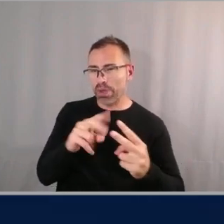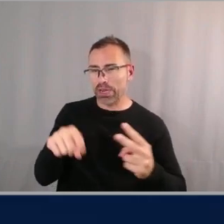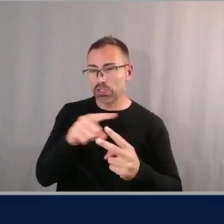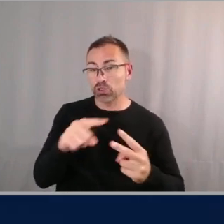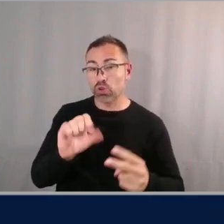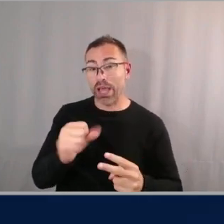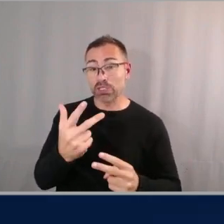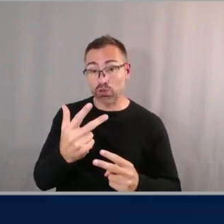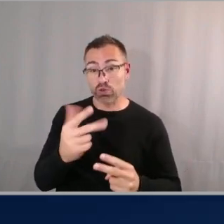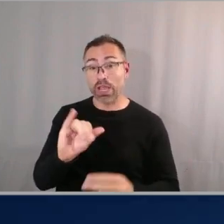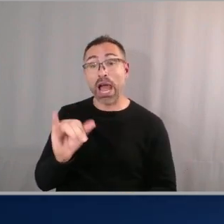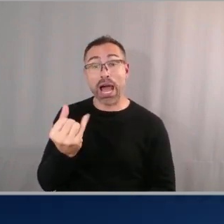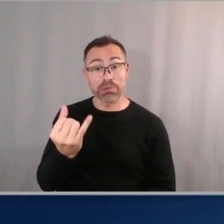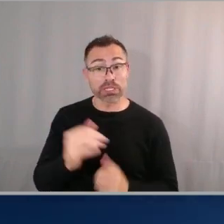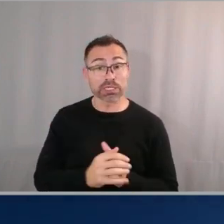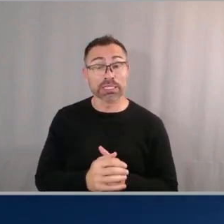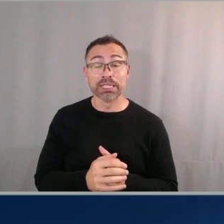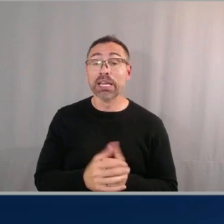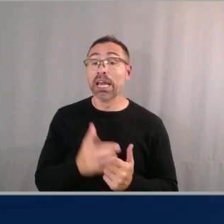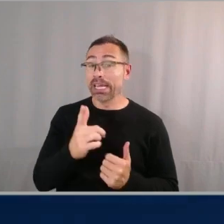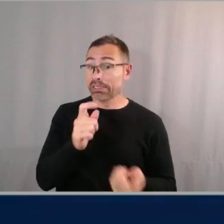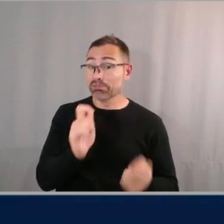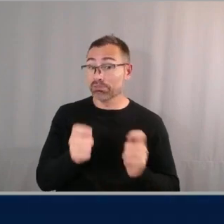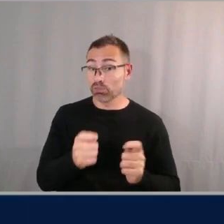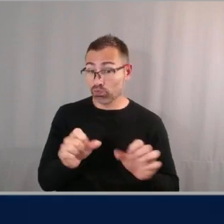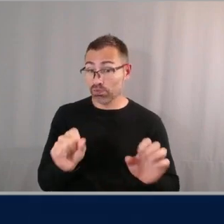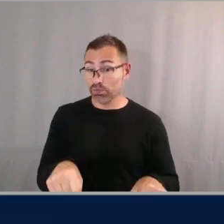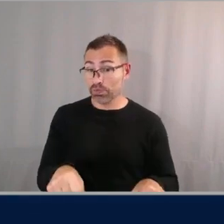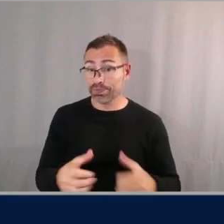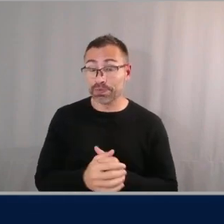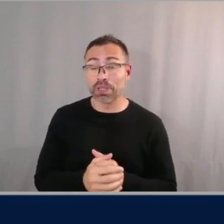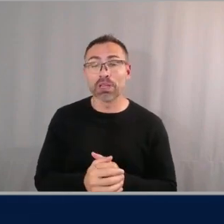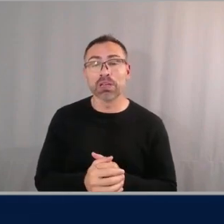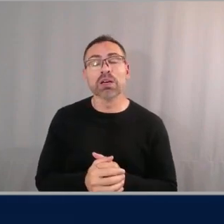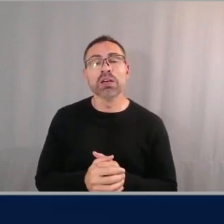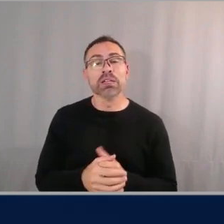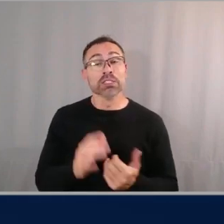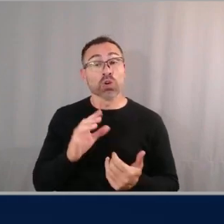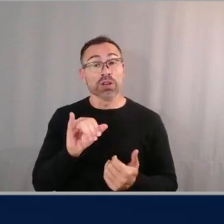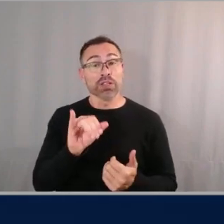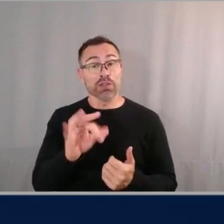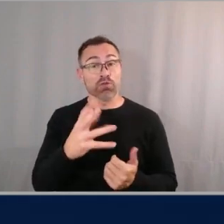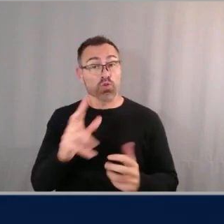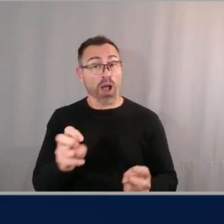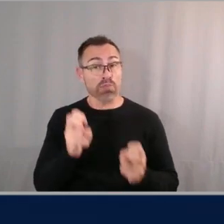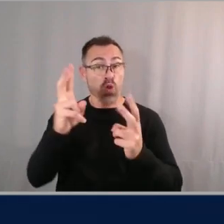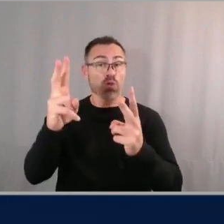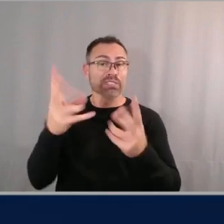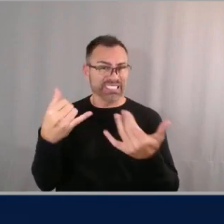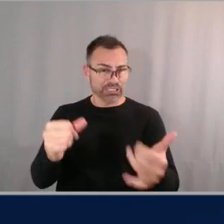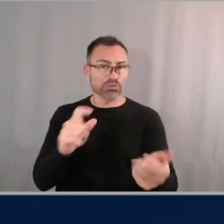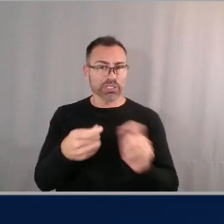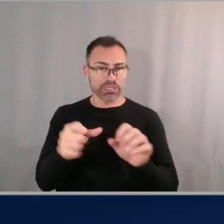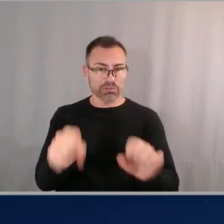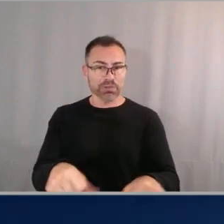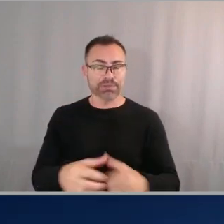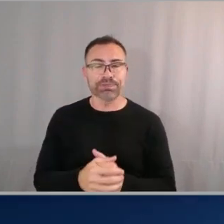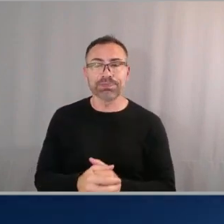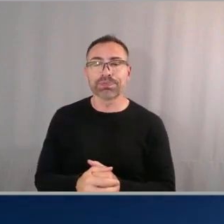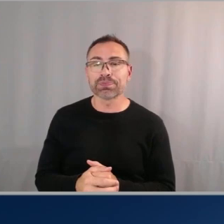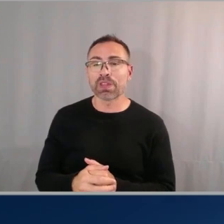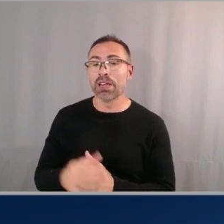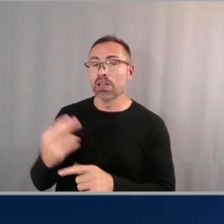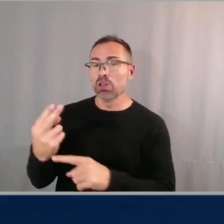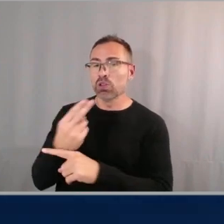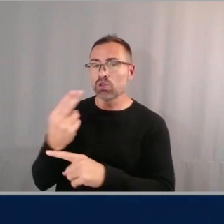mutable which means that you can change it after you've even after you've uploaded the object user-defined metadata